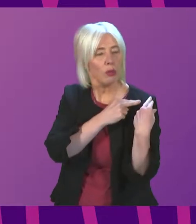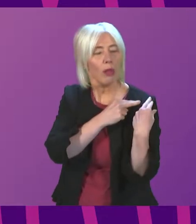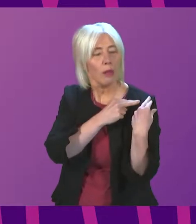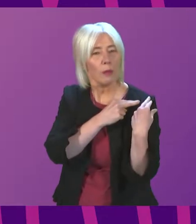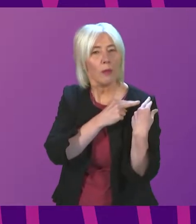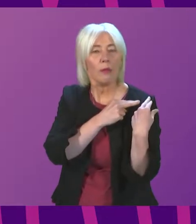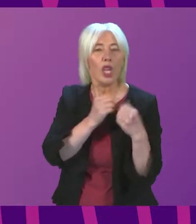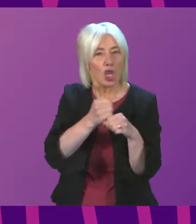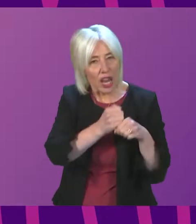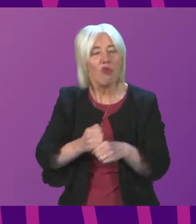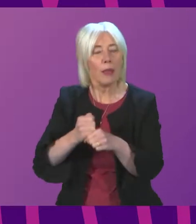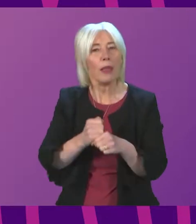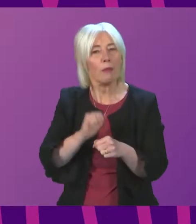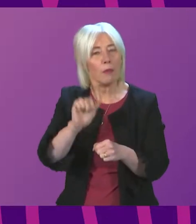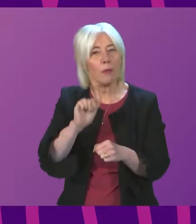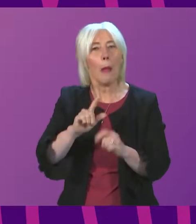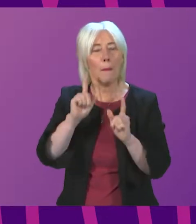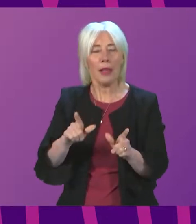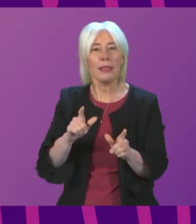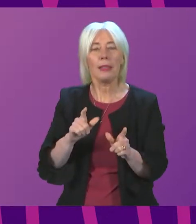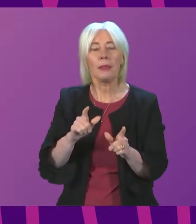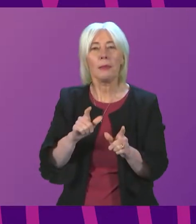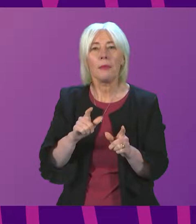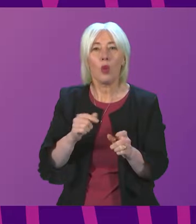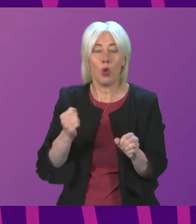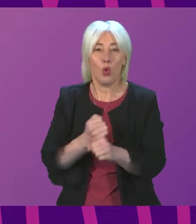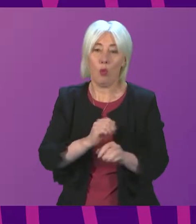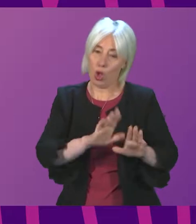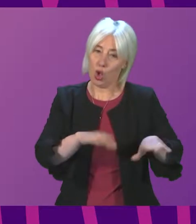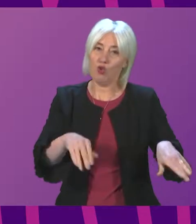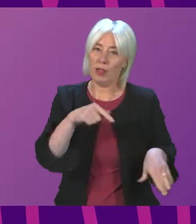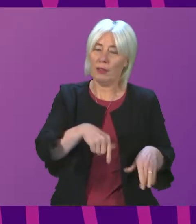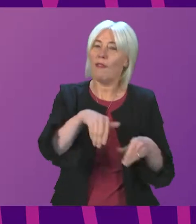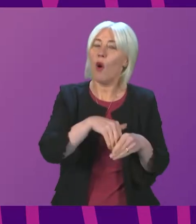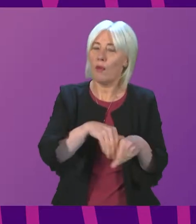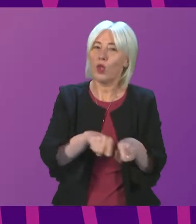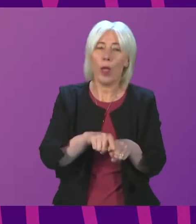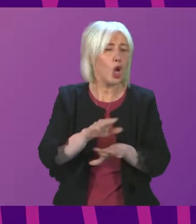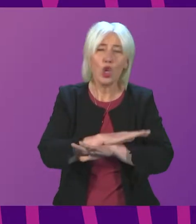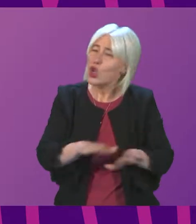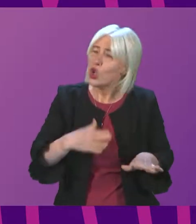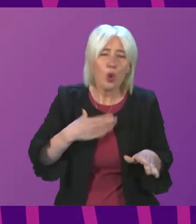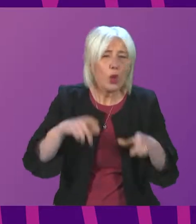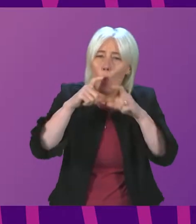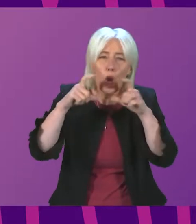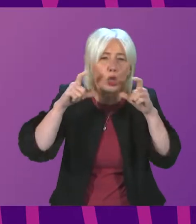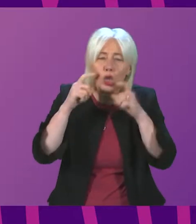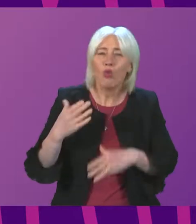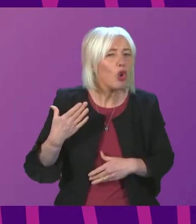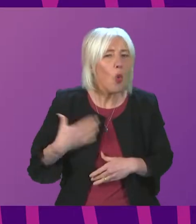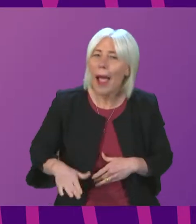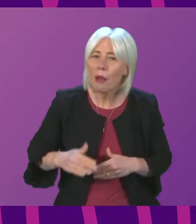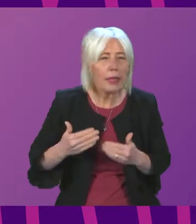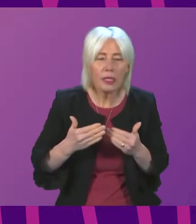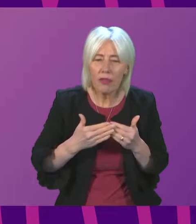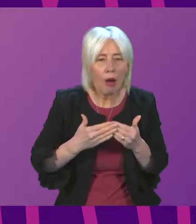generally, but I think it is particularly important that we do that when children are concerned. Nobody wants face coverings to be a requirement in schools for